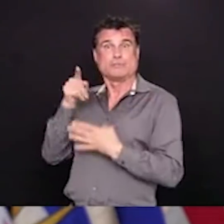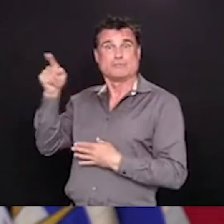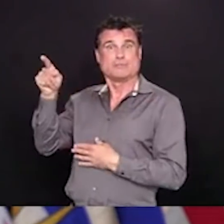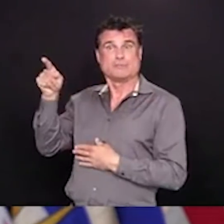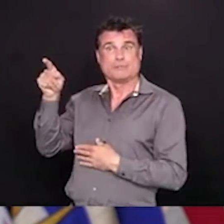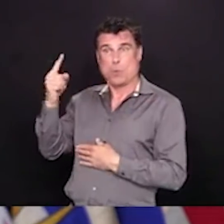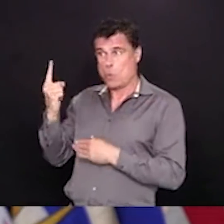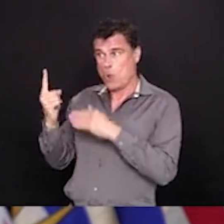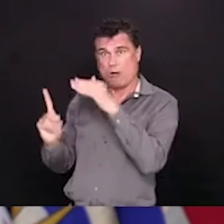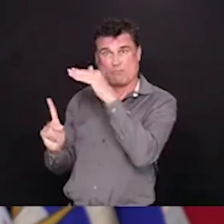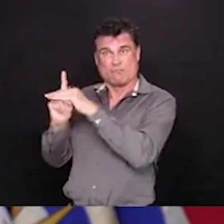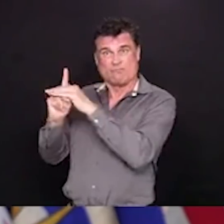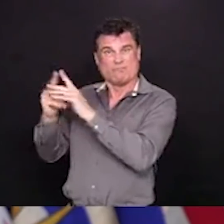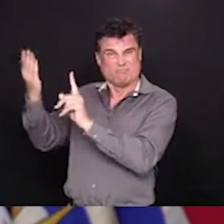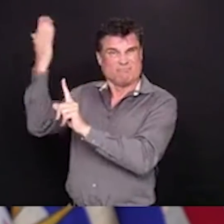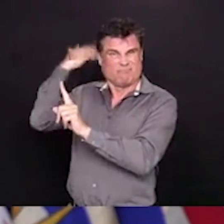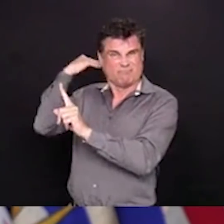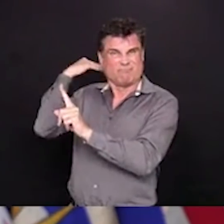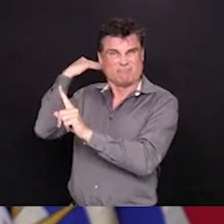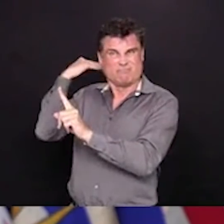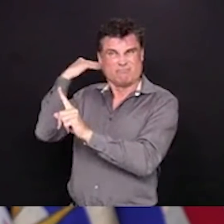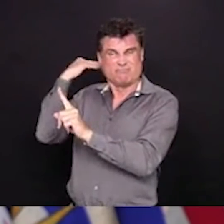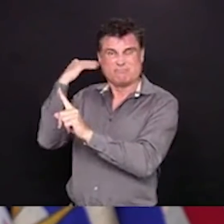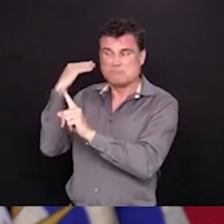no further cases being identified there.